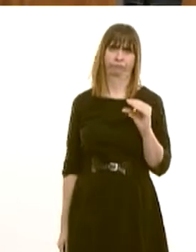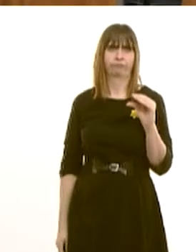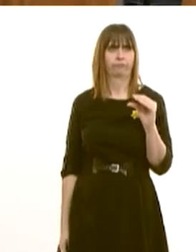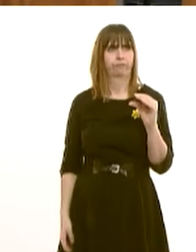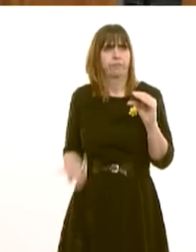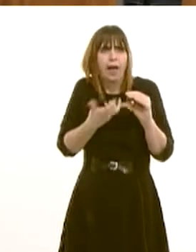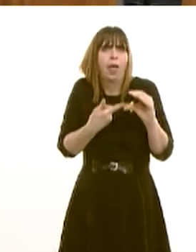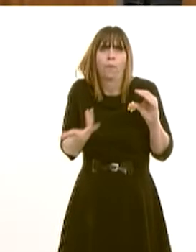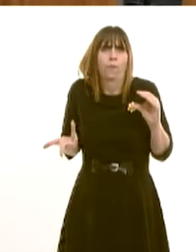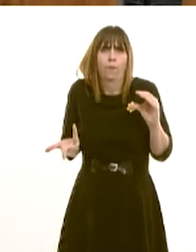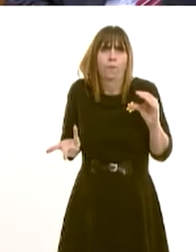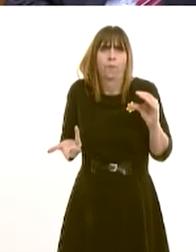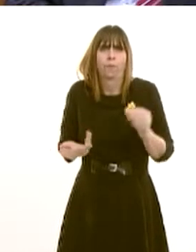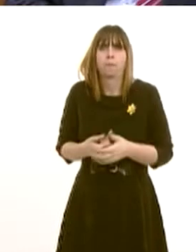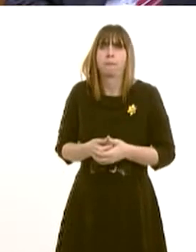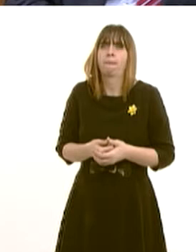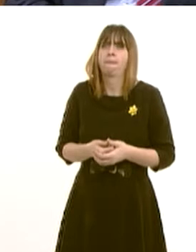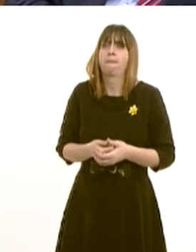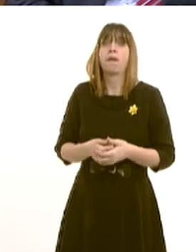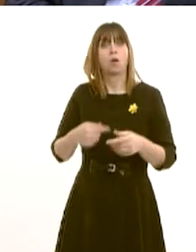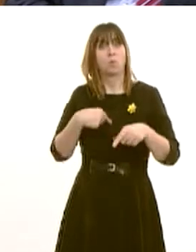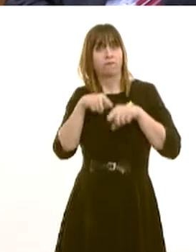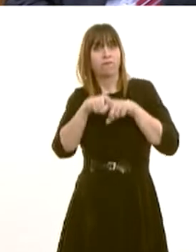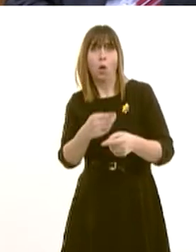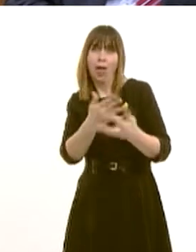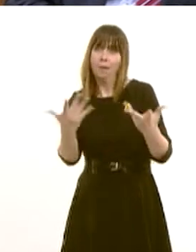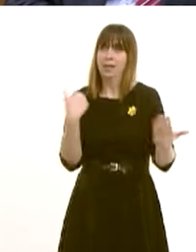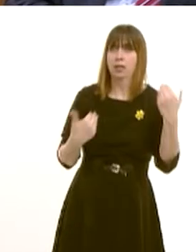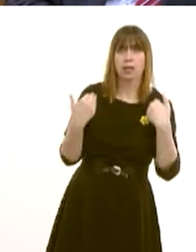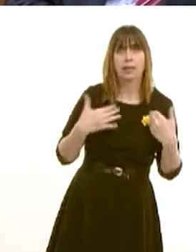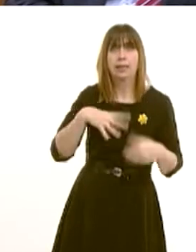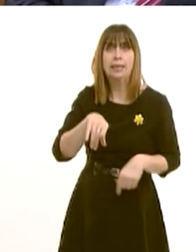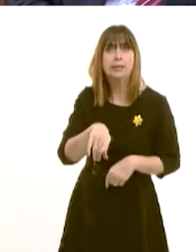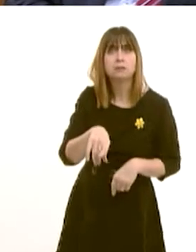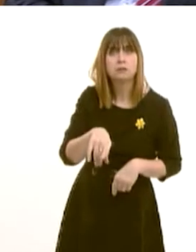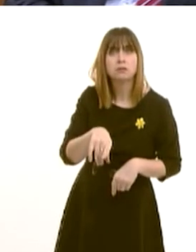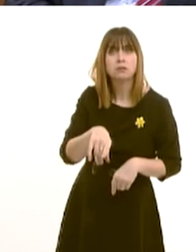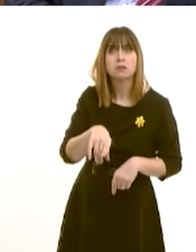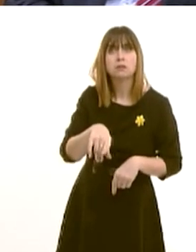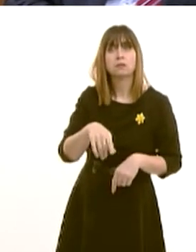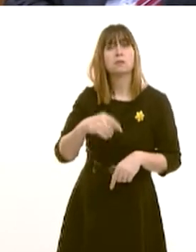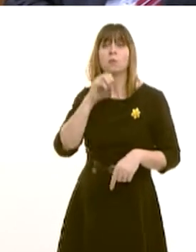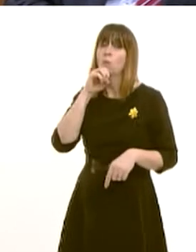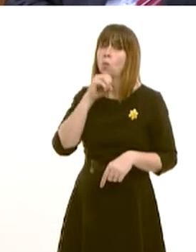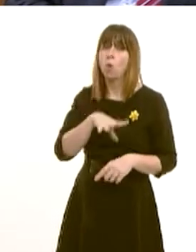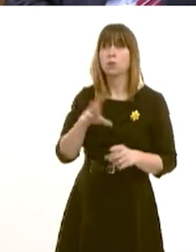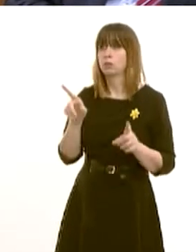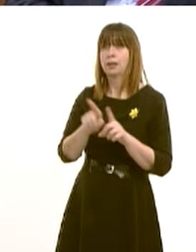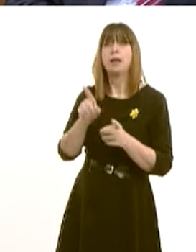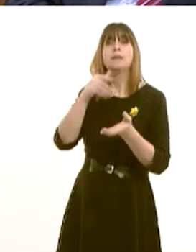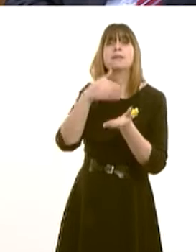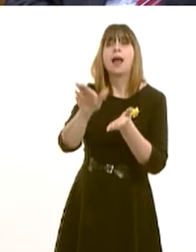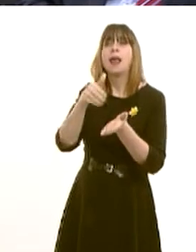people in Wales? Well, first of all, the scheme is demand-led. Secondly, what we will not do is see the continued sell-off of public